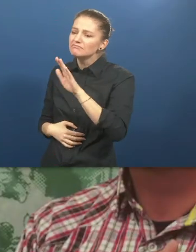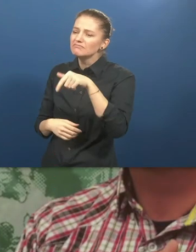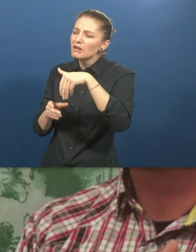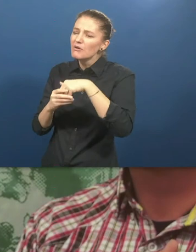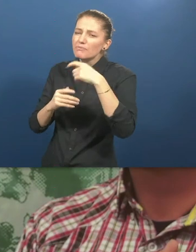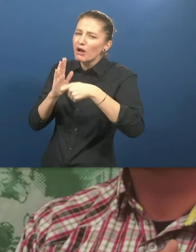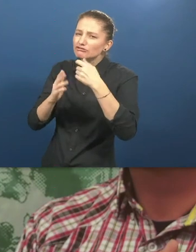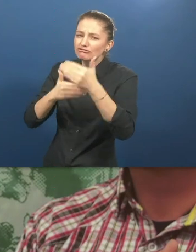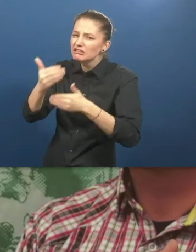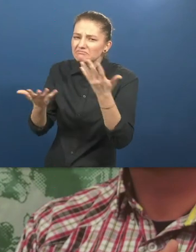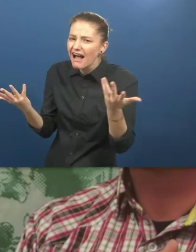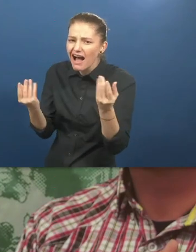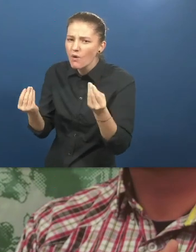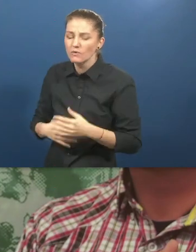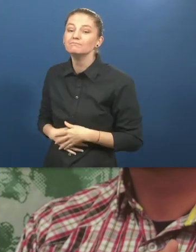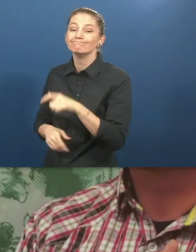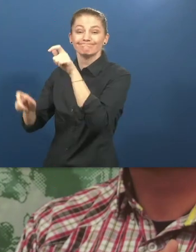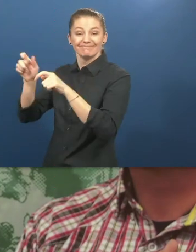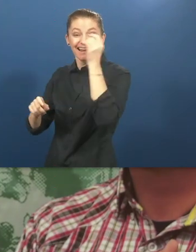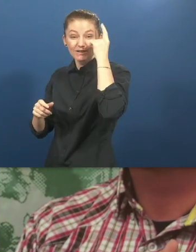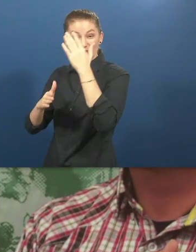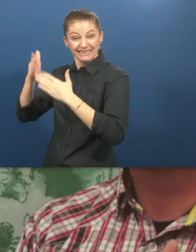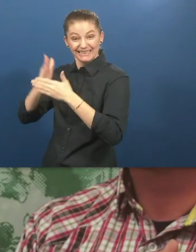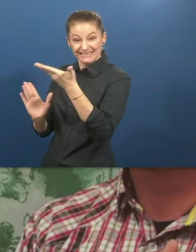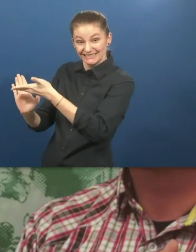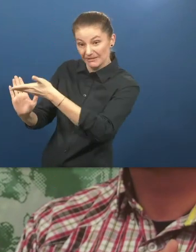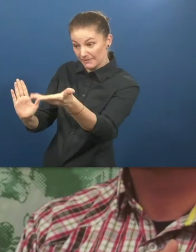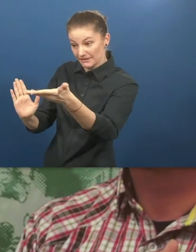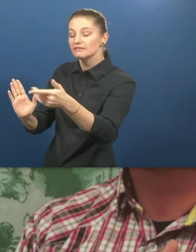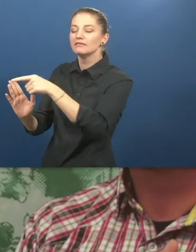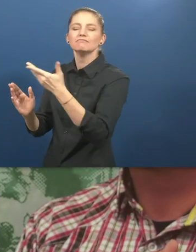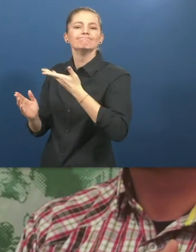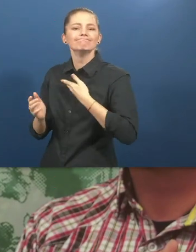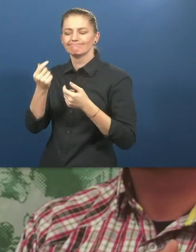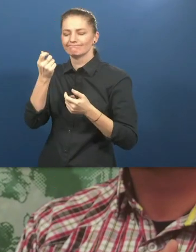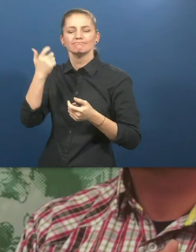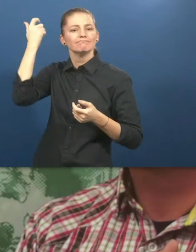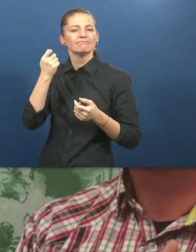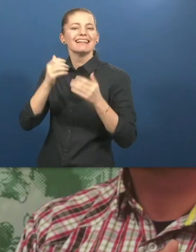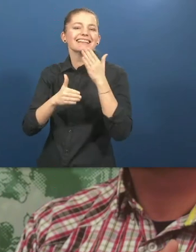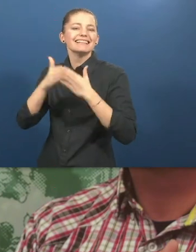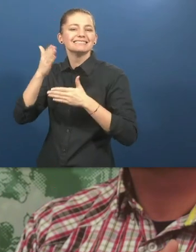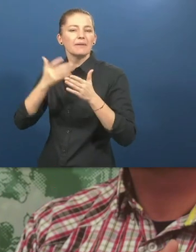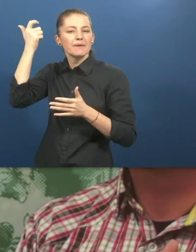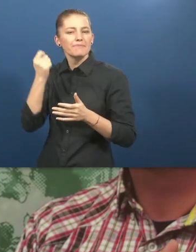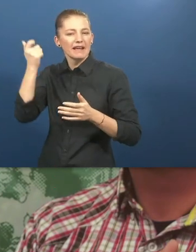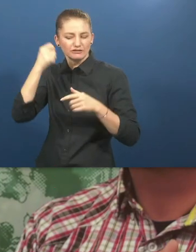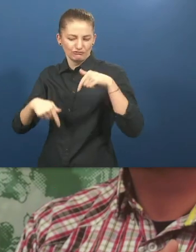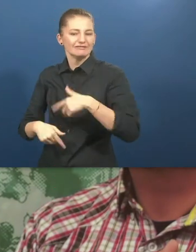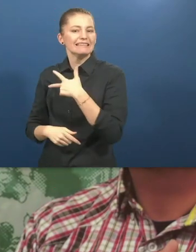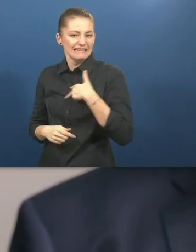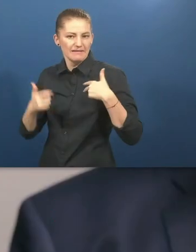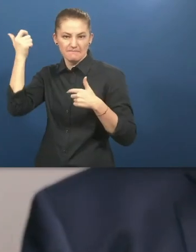All persons with an intellectual disability get some kind of a disability pension in Denmark from their municipality.